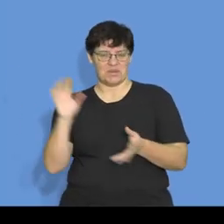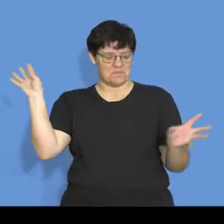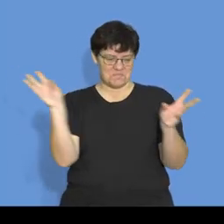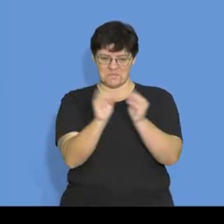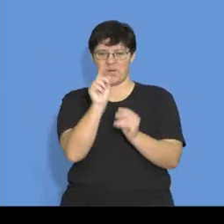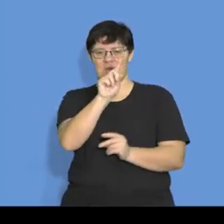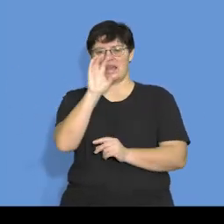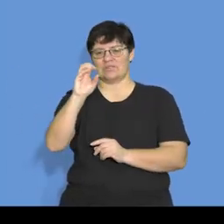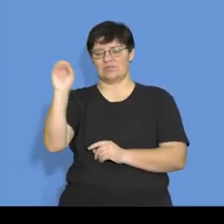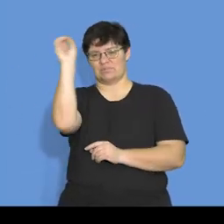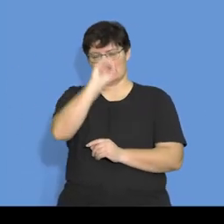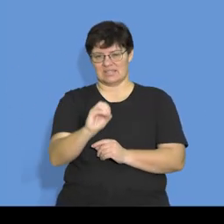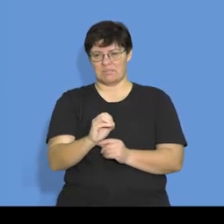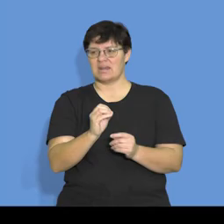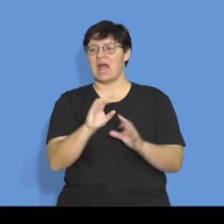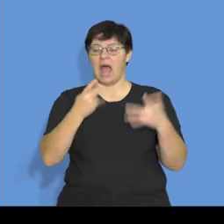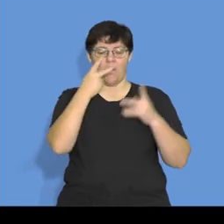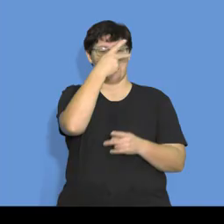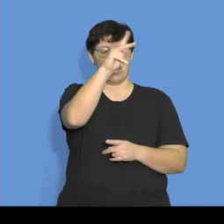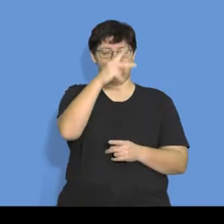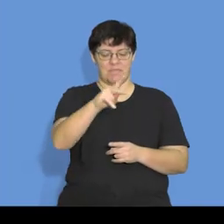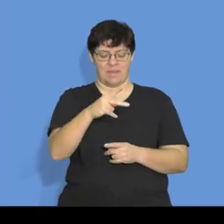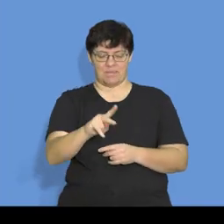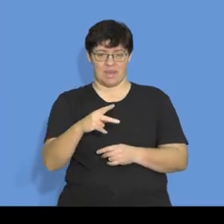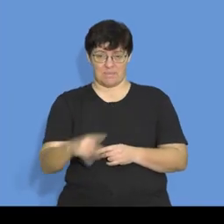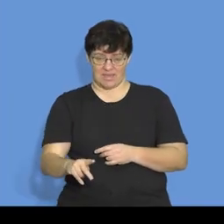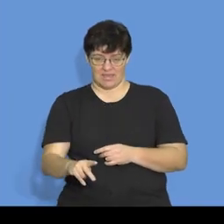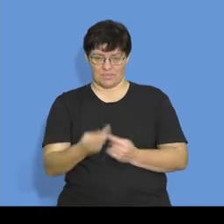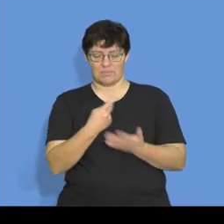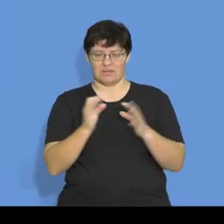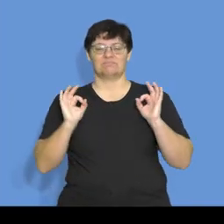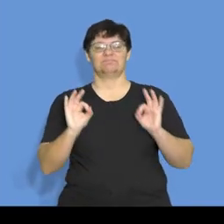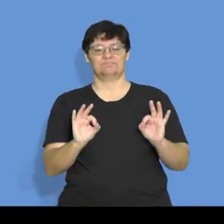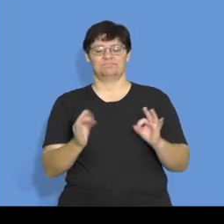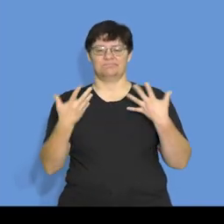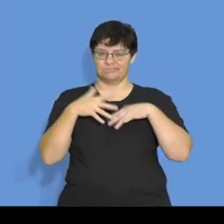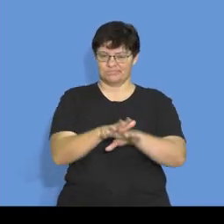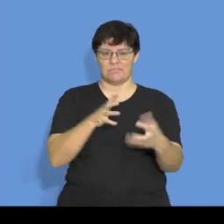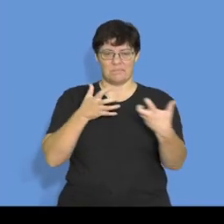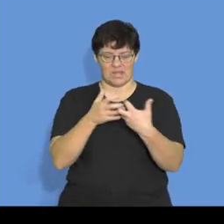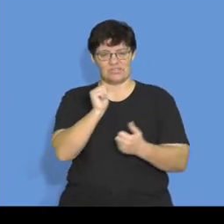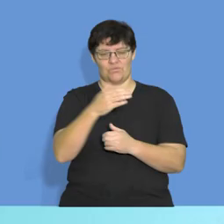percentages that will be effective in terms of your trend.